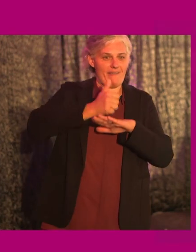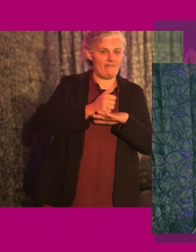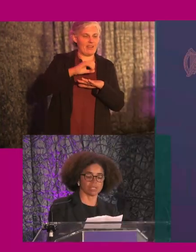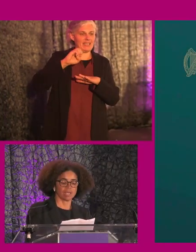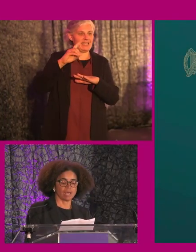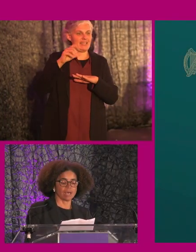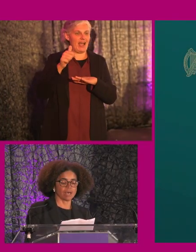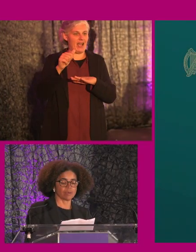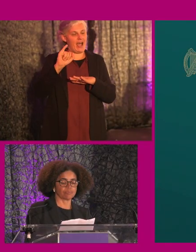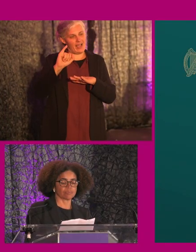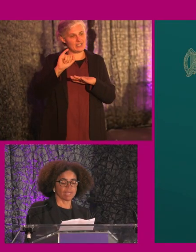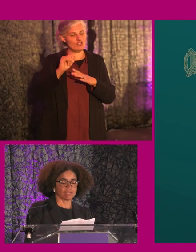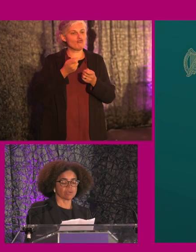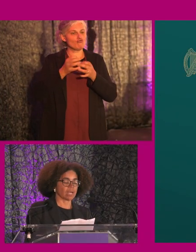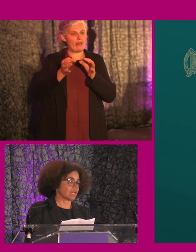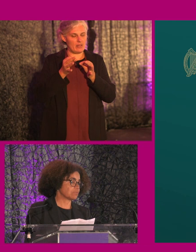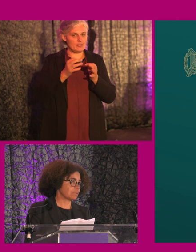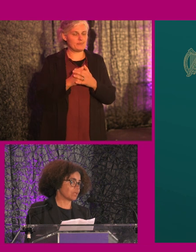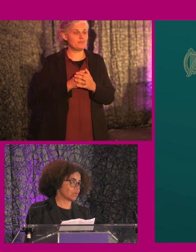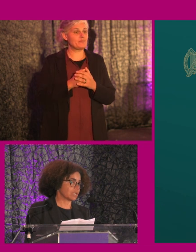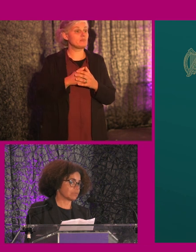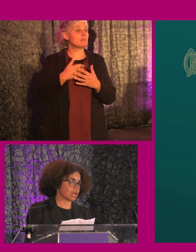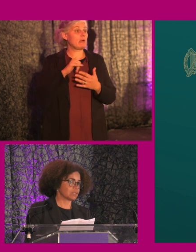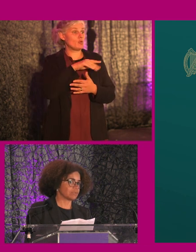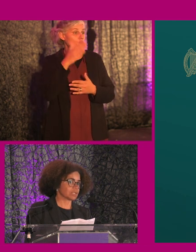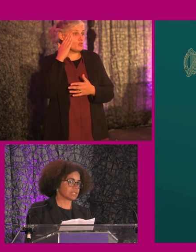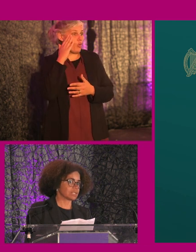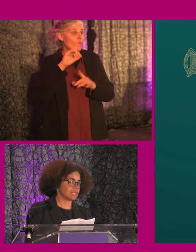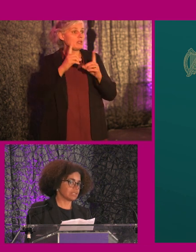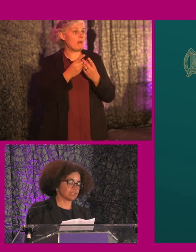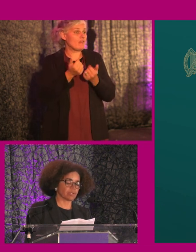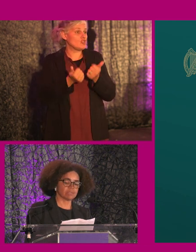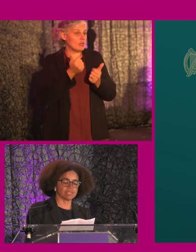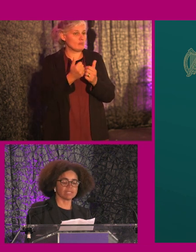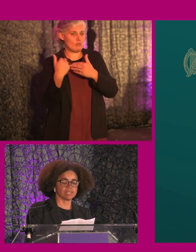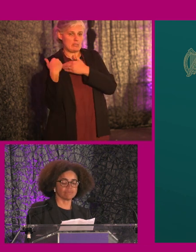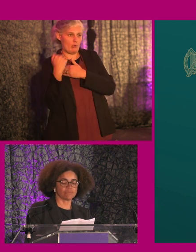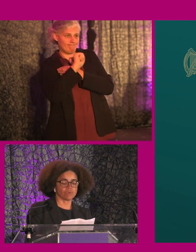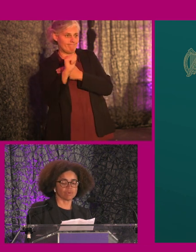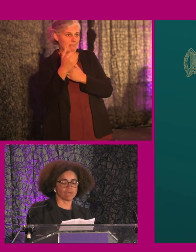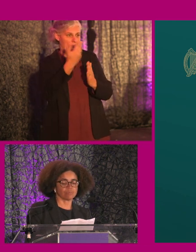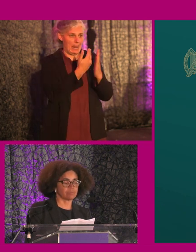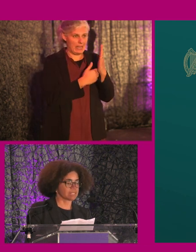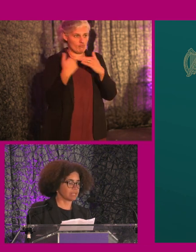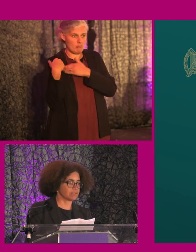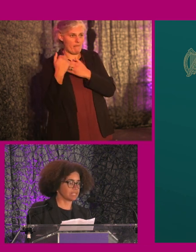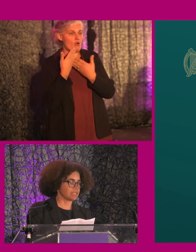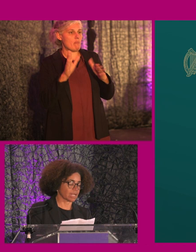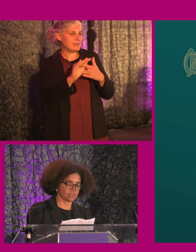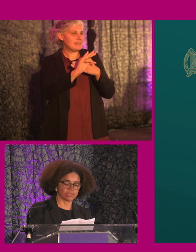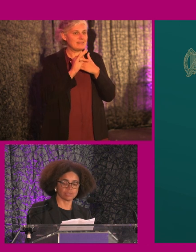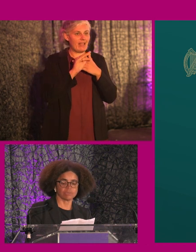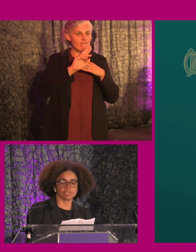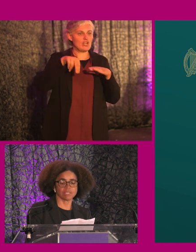strategy. So as you may be aware, the Department of Justice has lead responsibility for public safety,